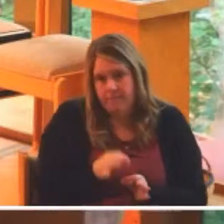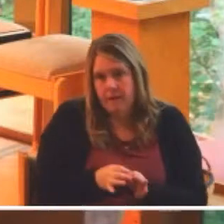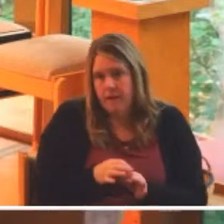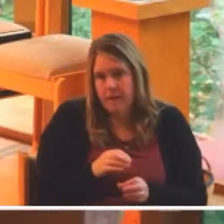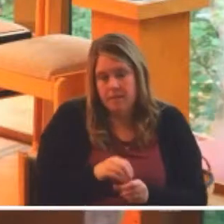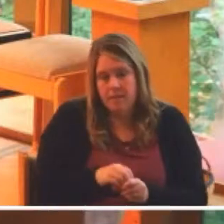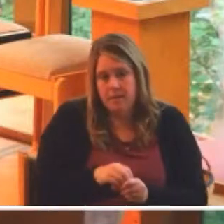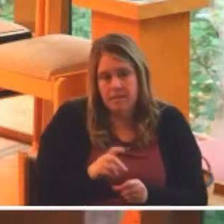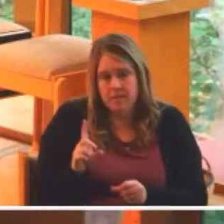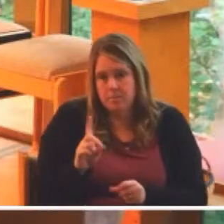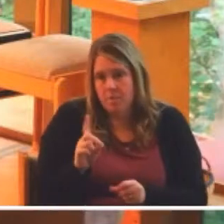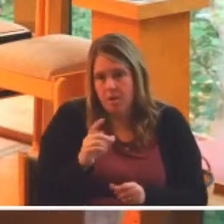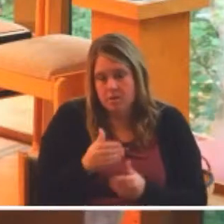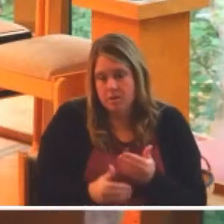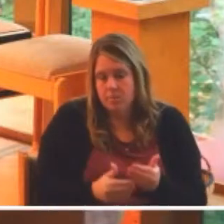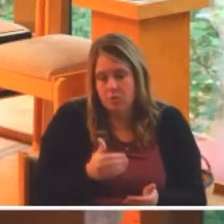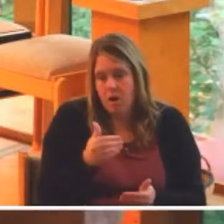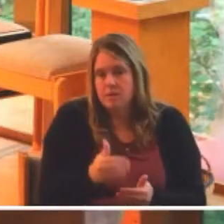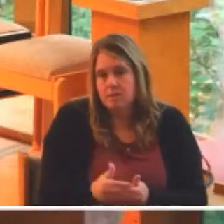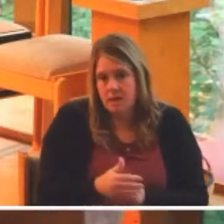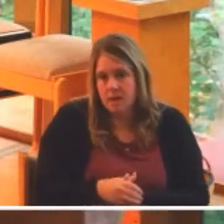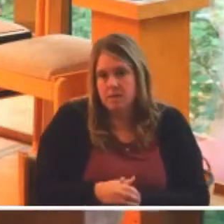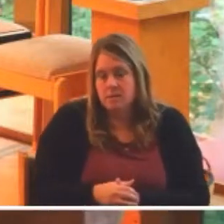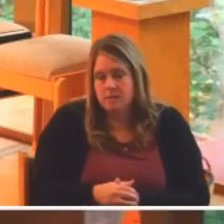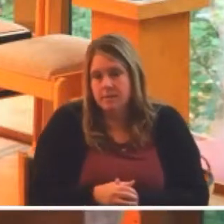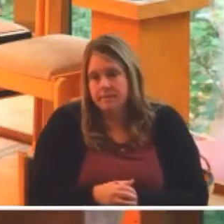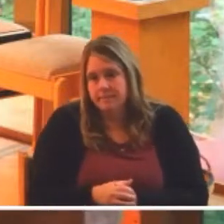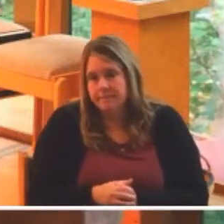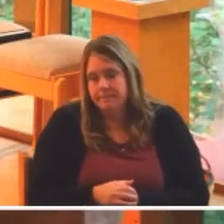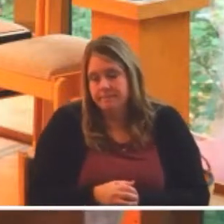as a means for the world that they wish to build.